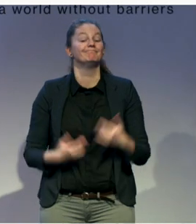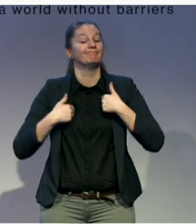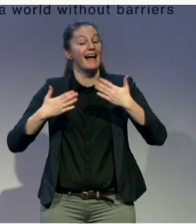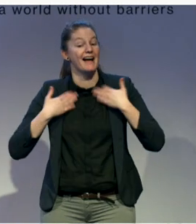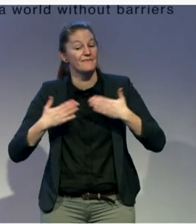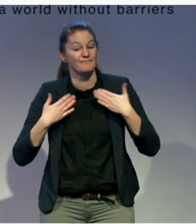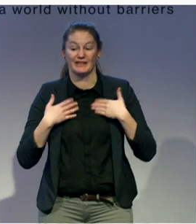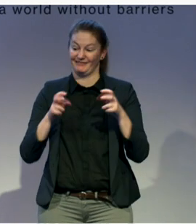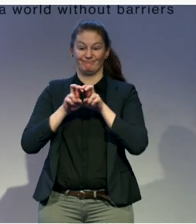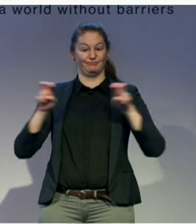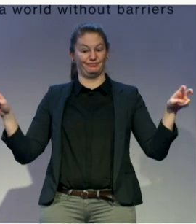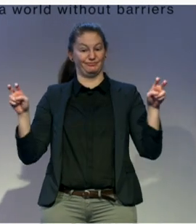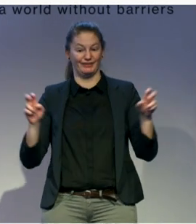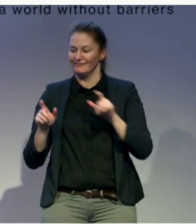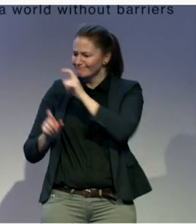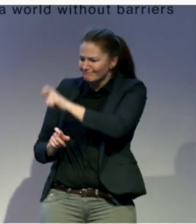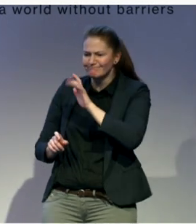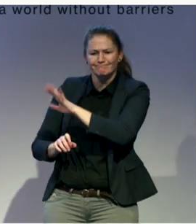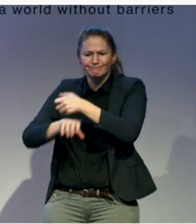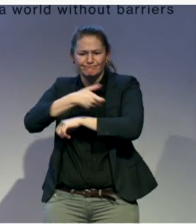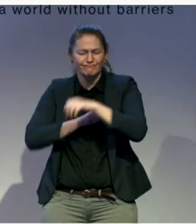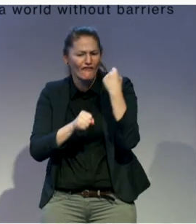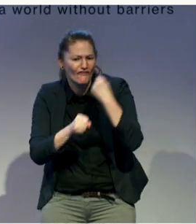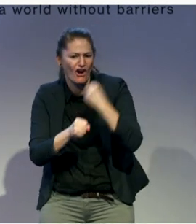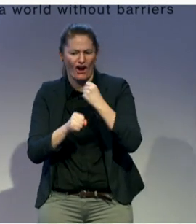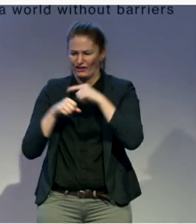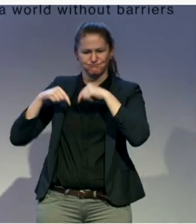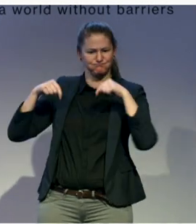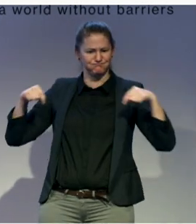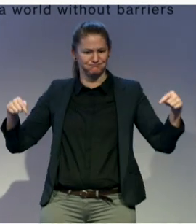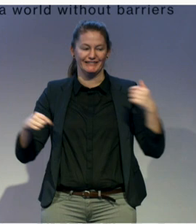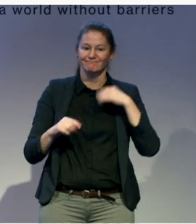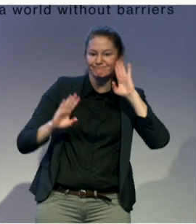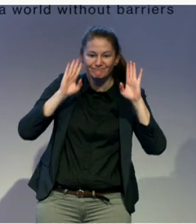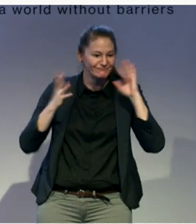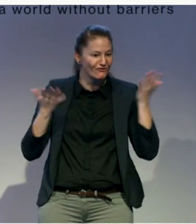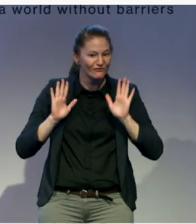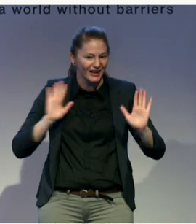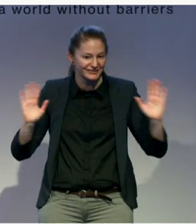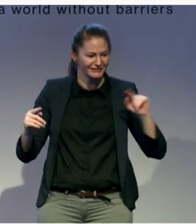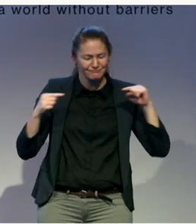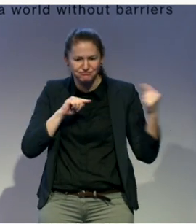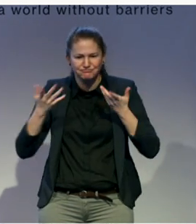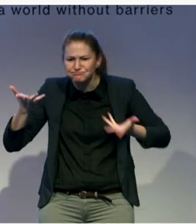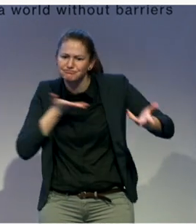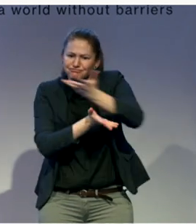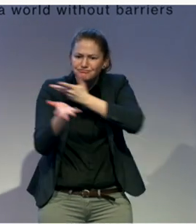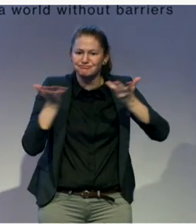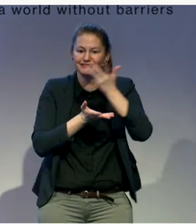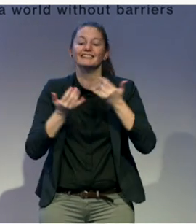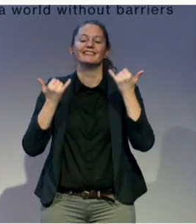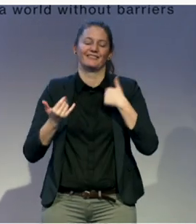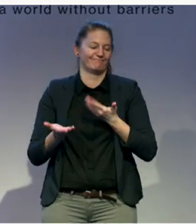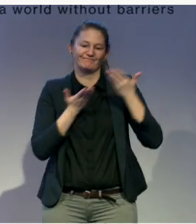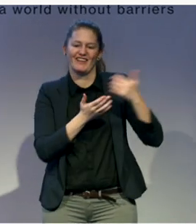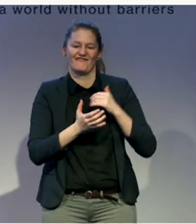in their countries and look forward to our discussion as well. So I will turn it over to our friends from